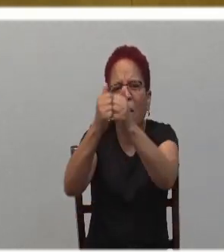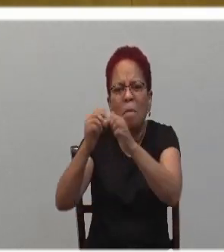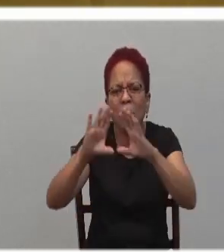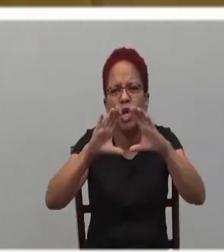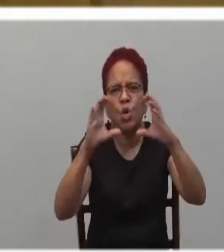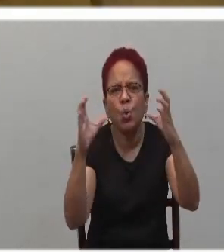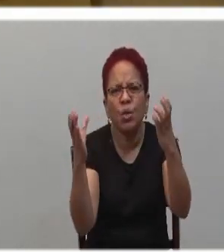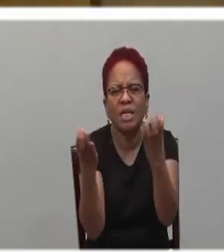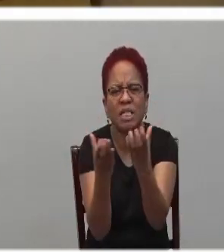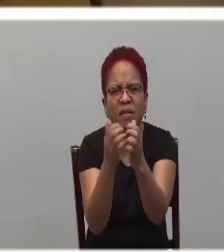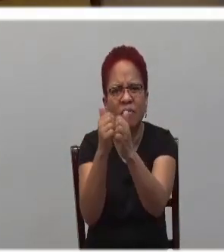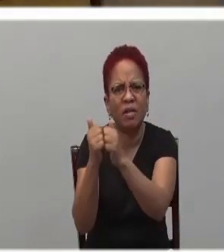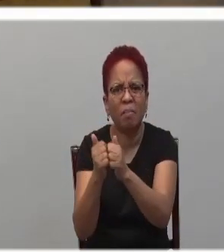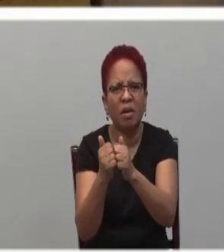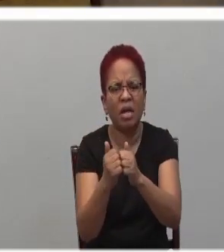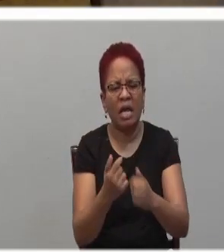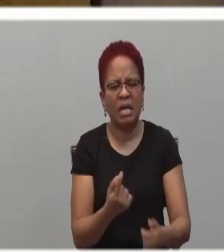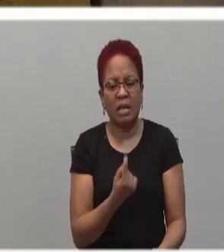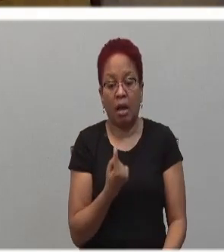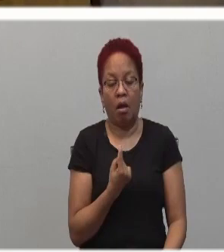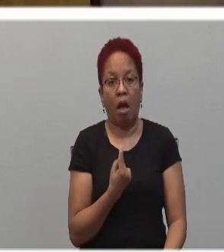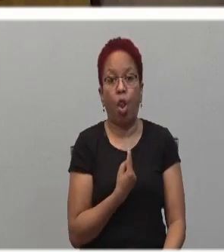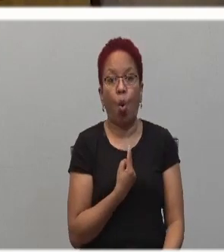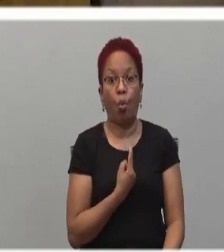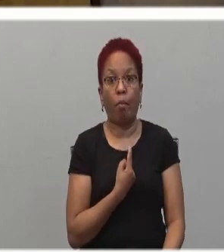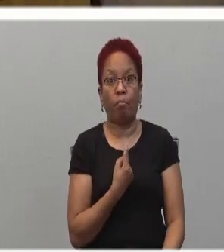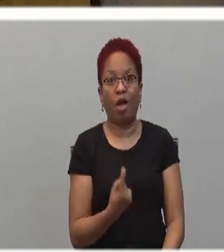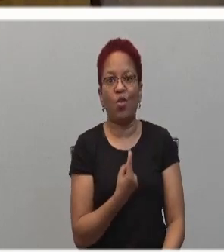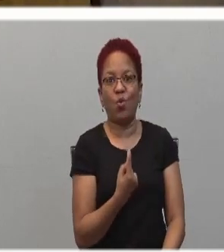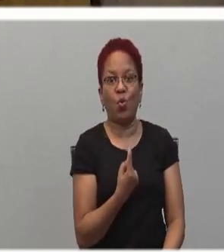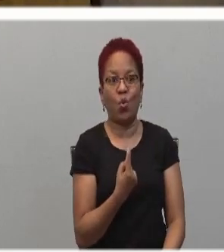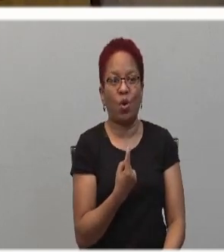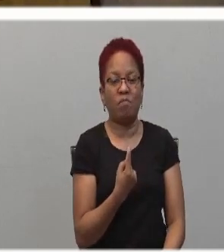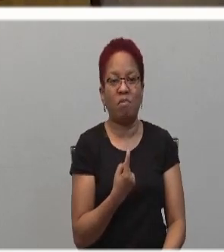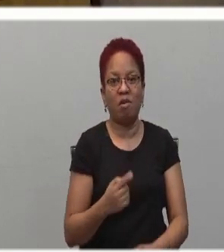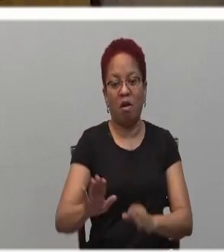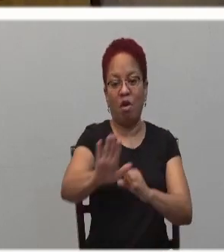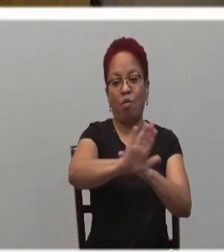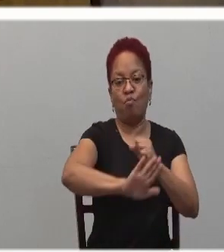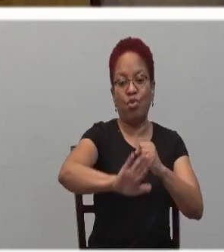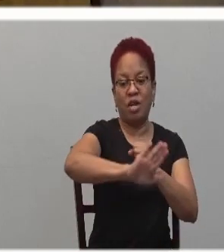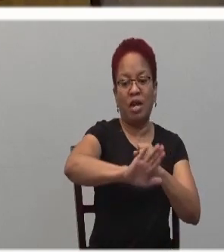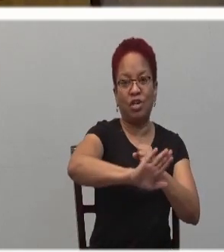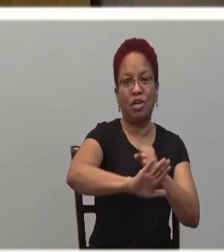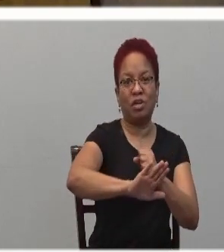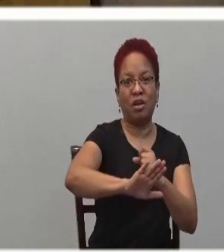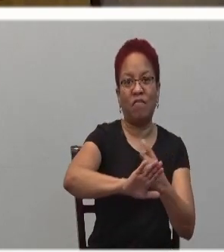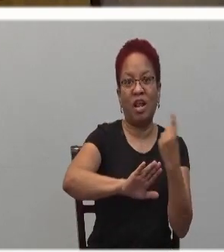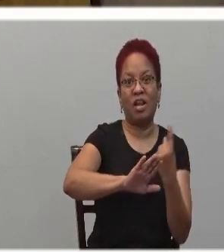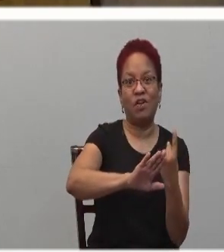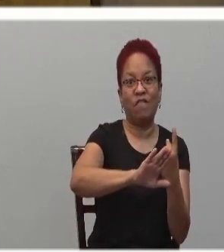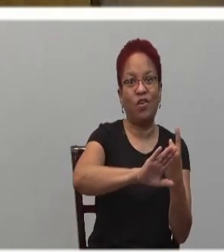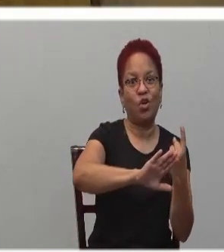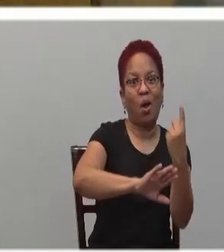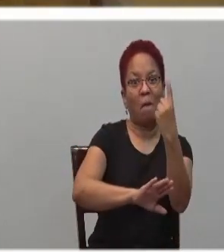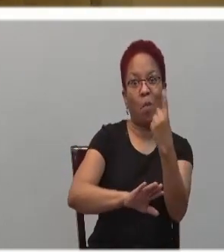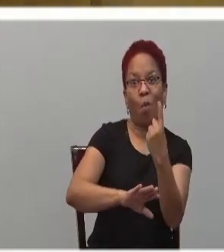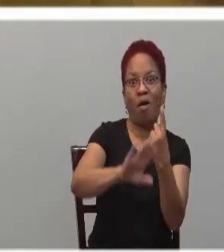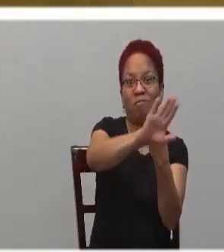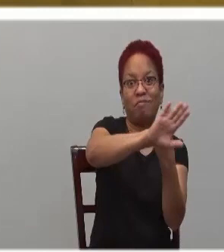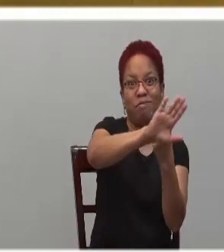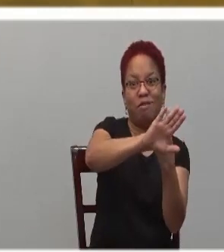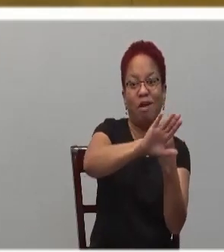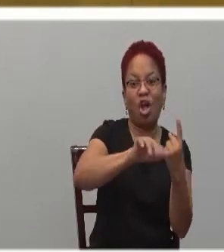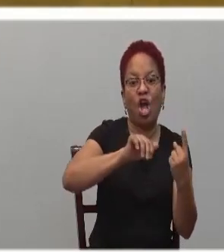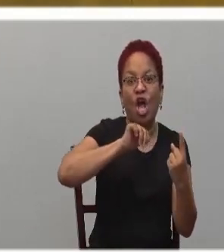For the American culture, it's the protection of the individual rights. No concern